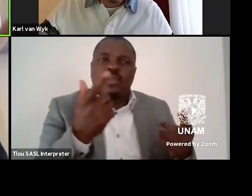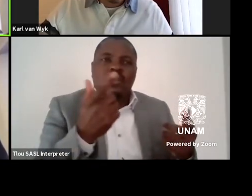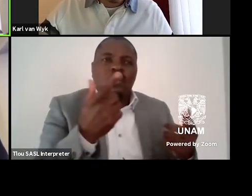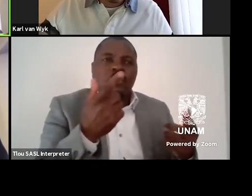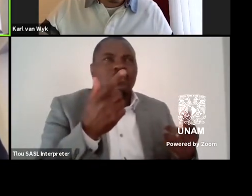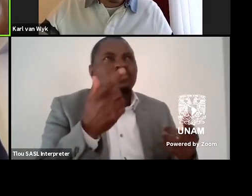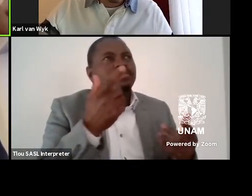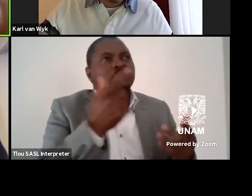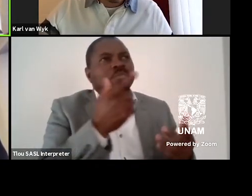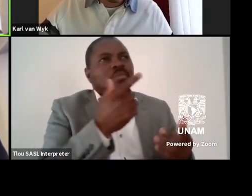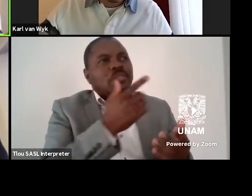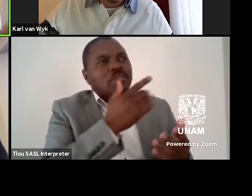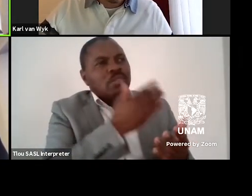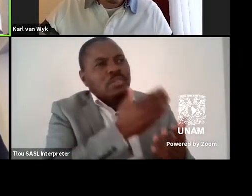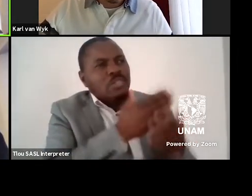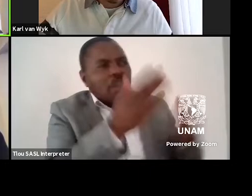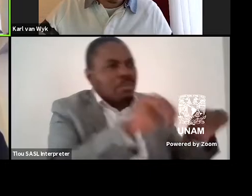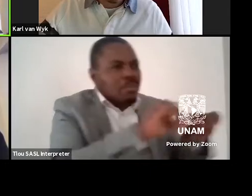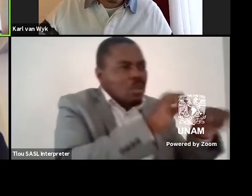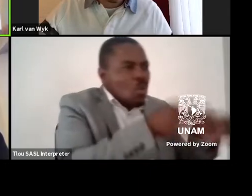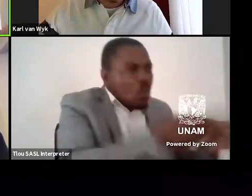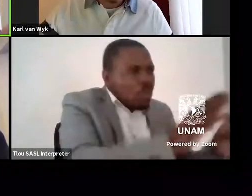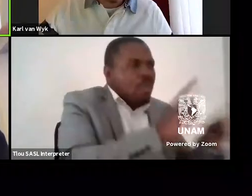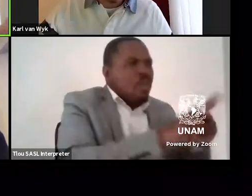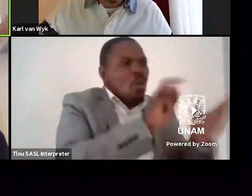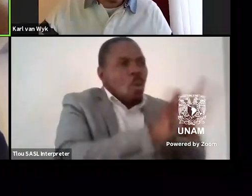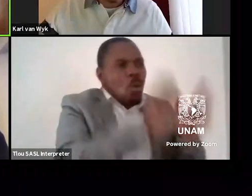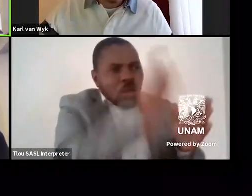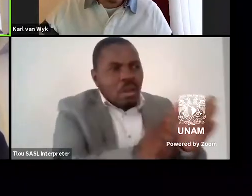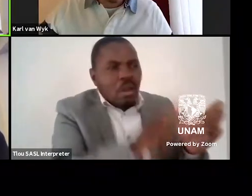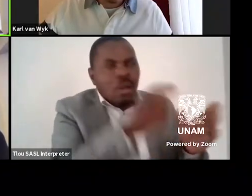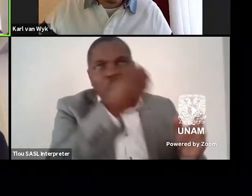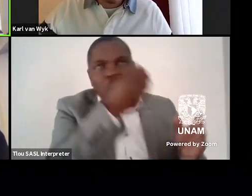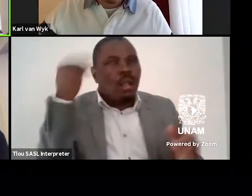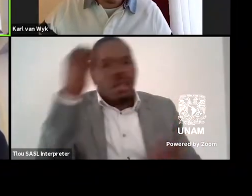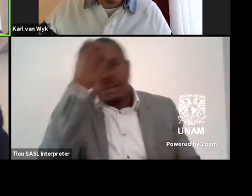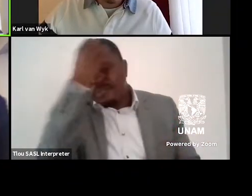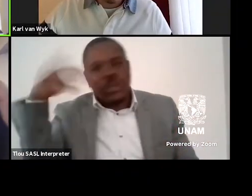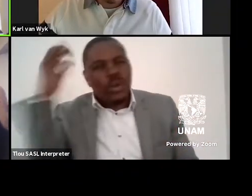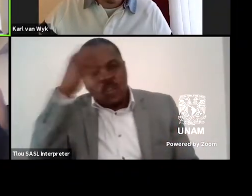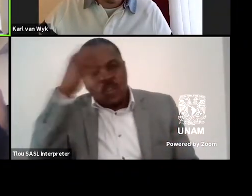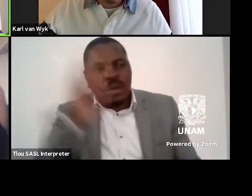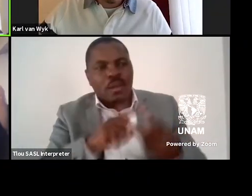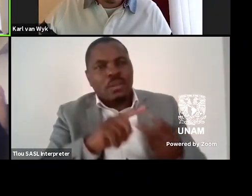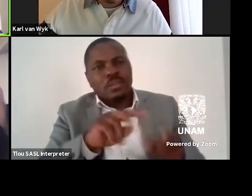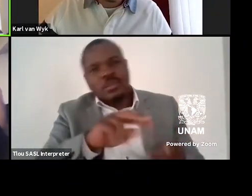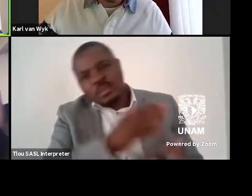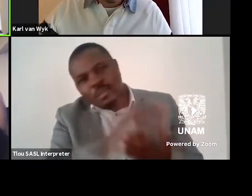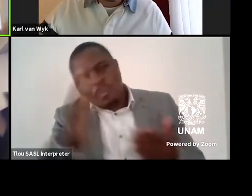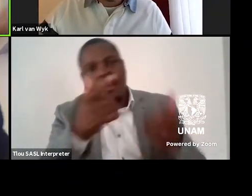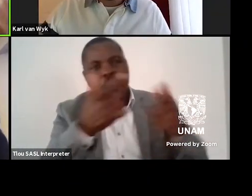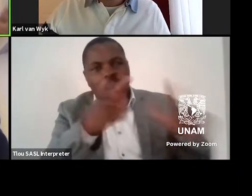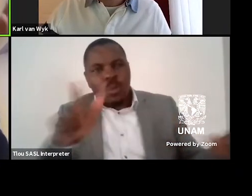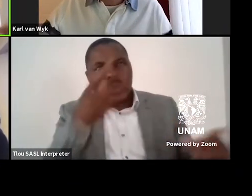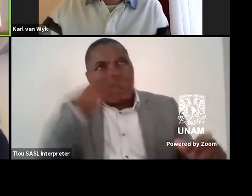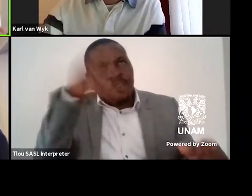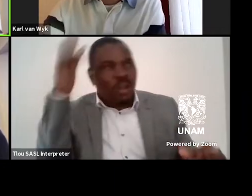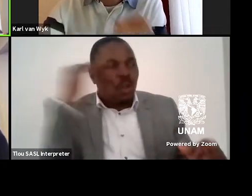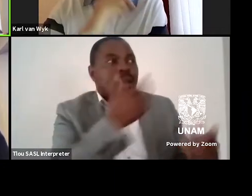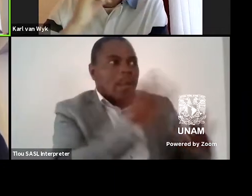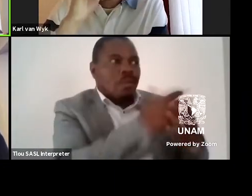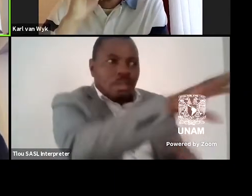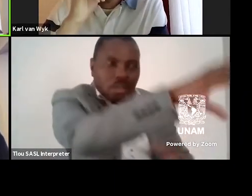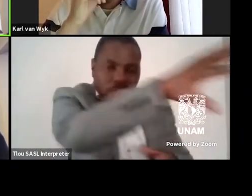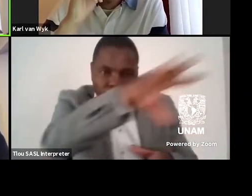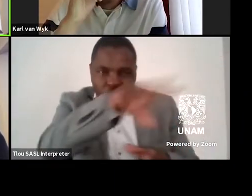genres, some forgotten authors and some forgotten languages even. And I think that's